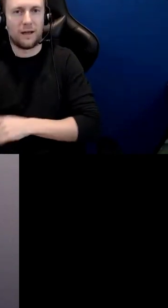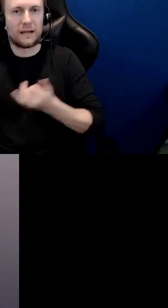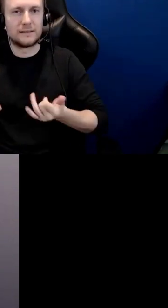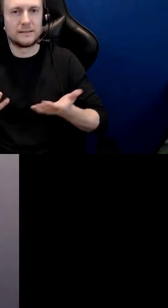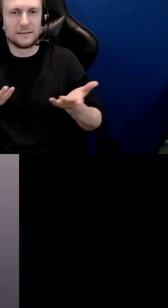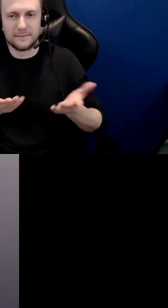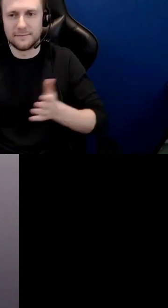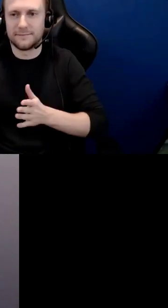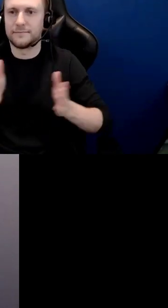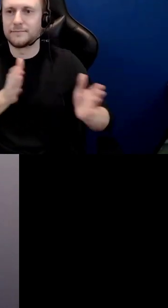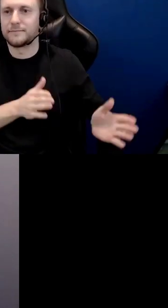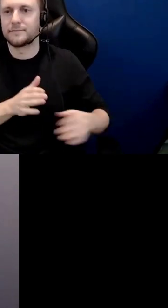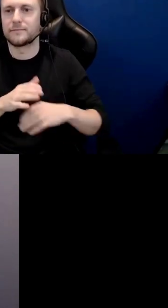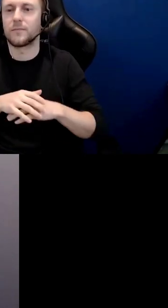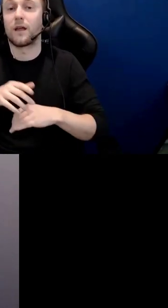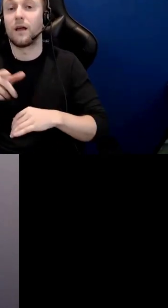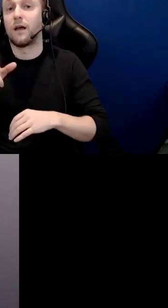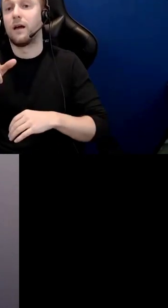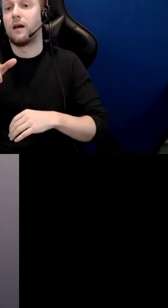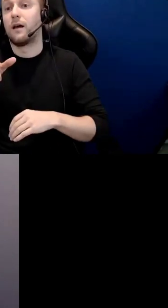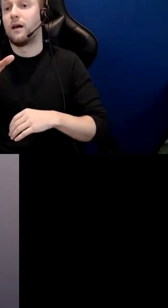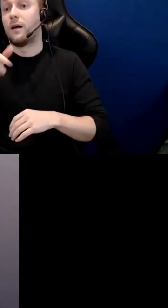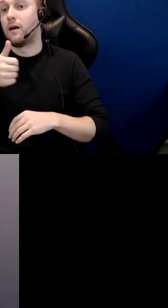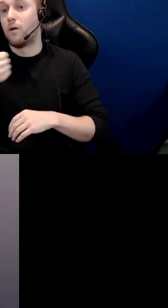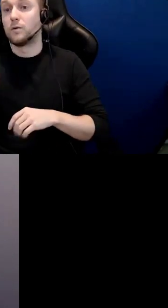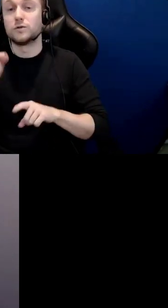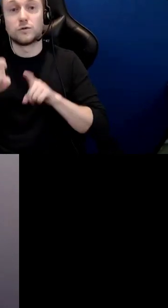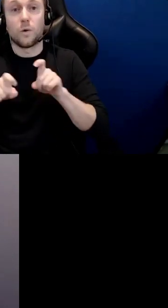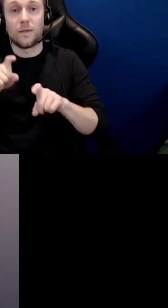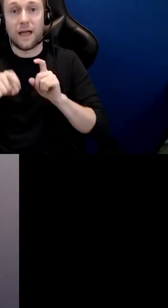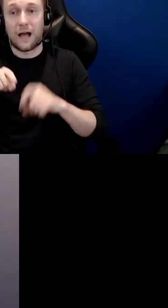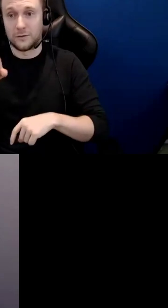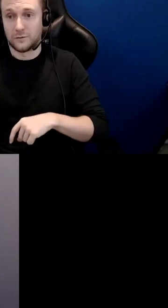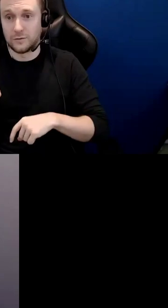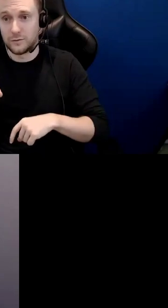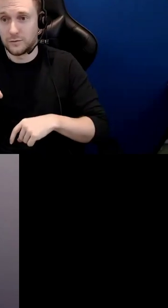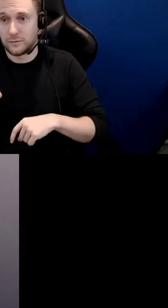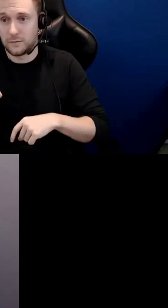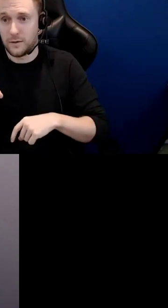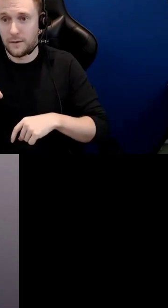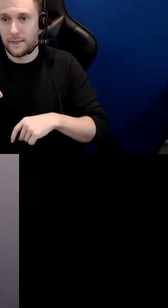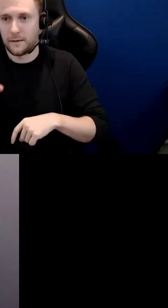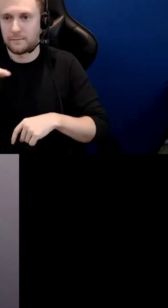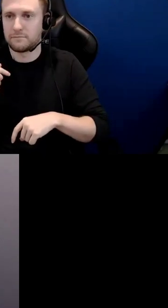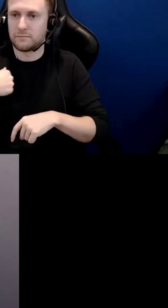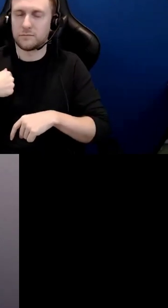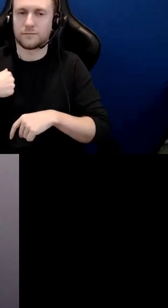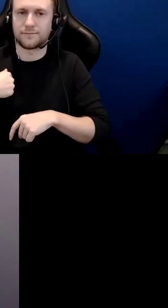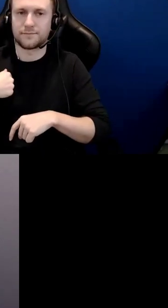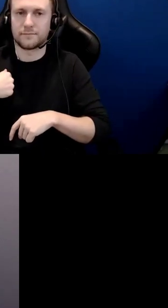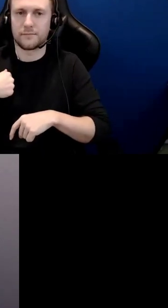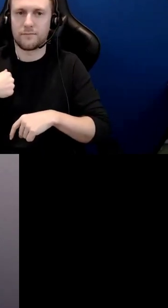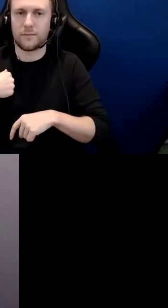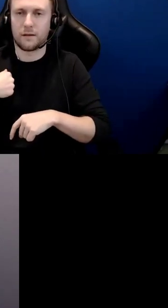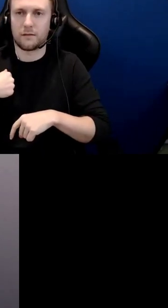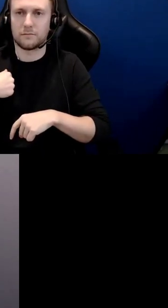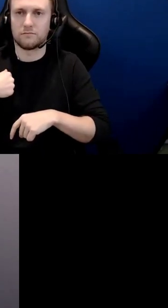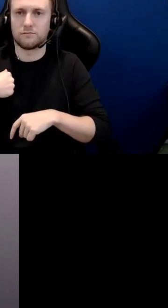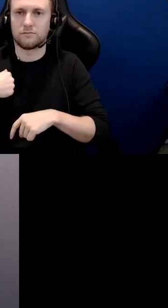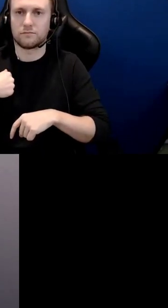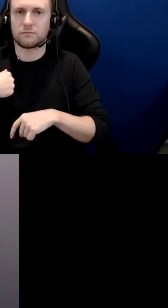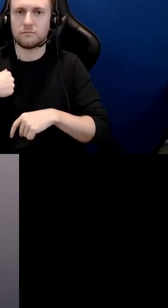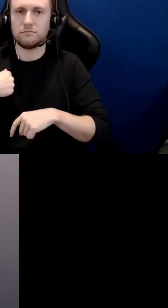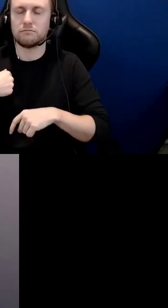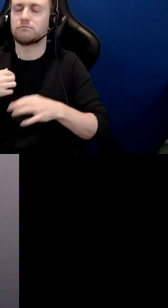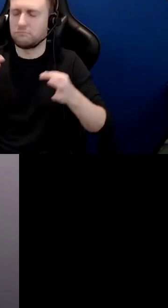i have identified concrete next steps for myself so this is talking to the third question i already have an idea for a next step for